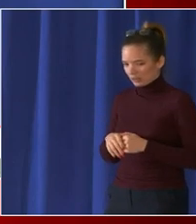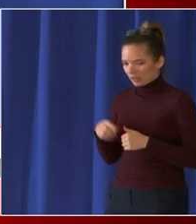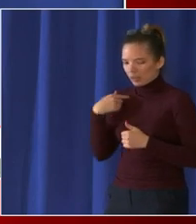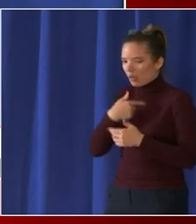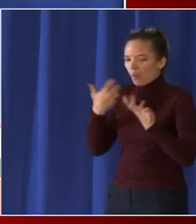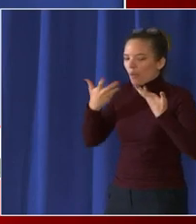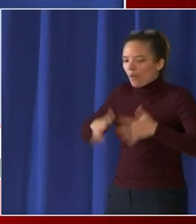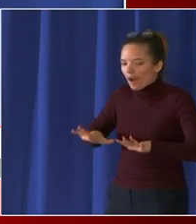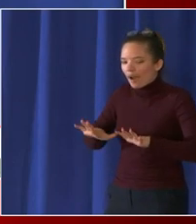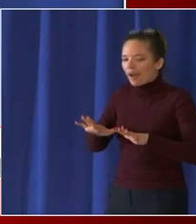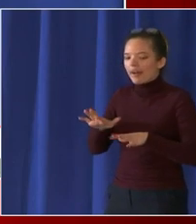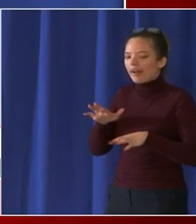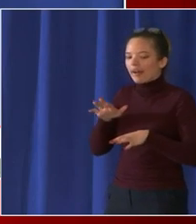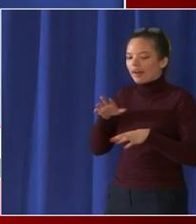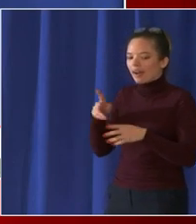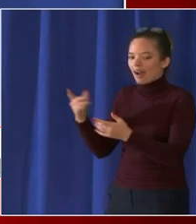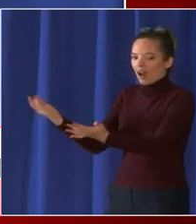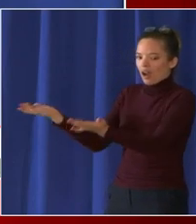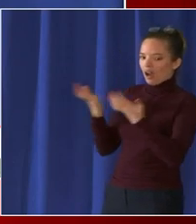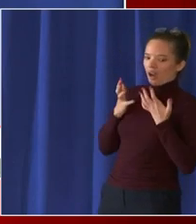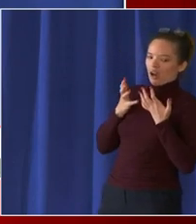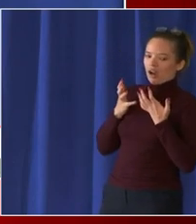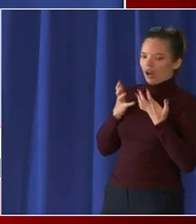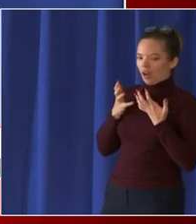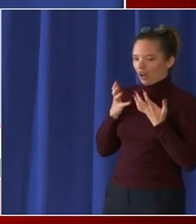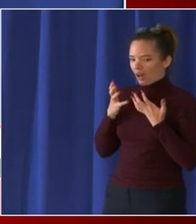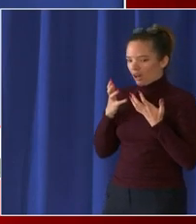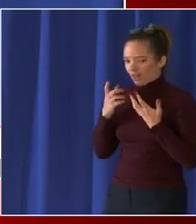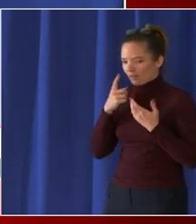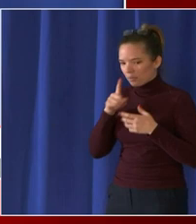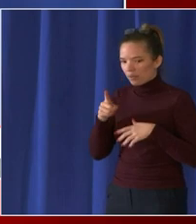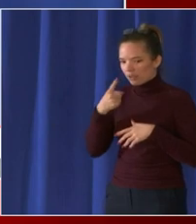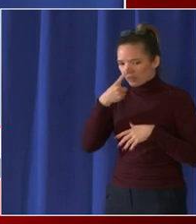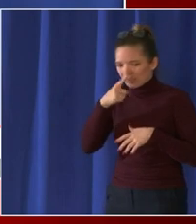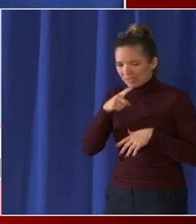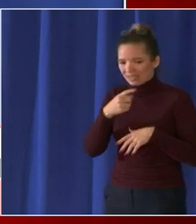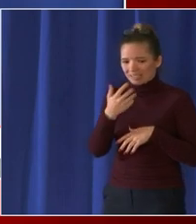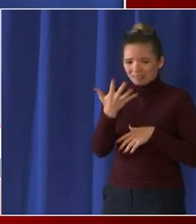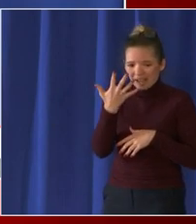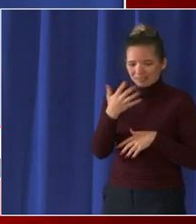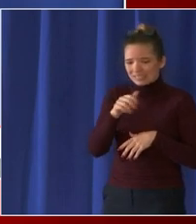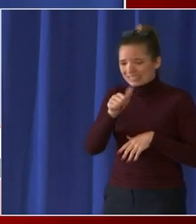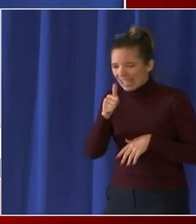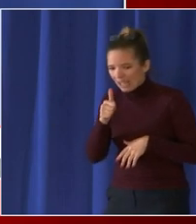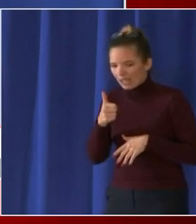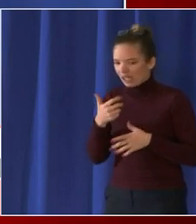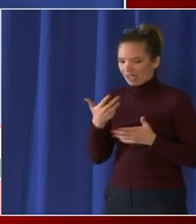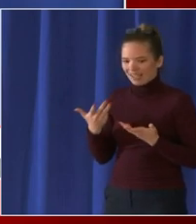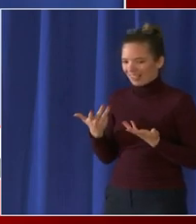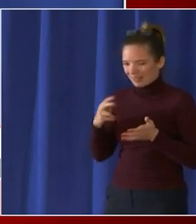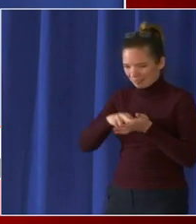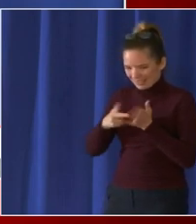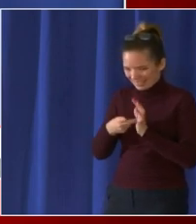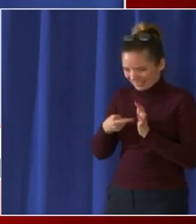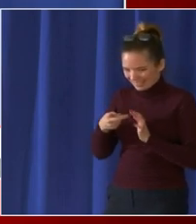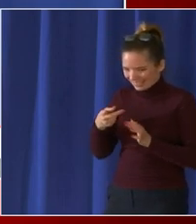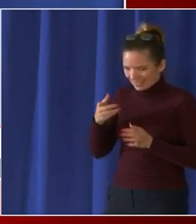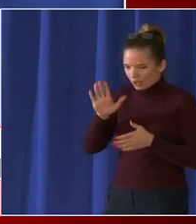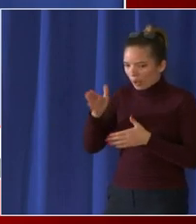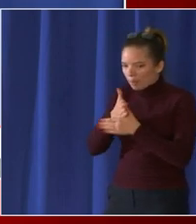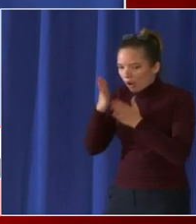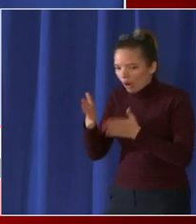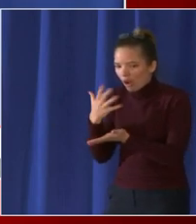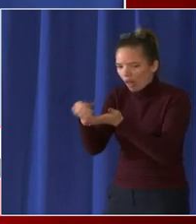two weeks ago as well we don't want individuals picking up 5 10 15 of the kits and not leaving any of them for their neighbors and then you